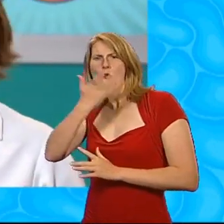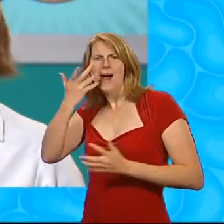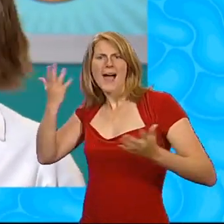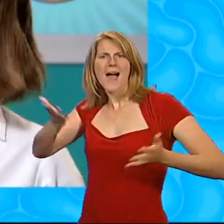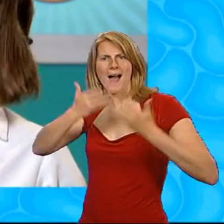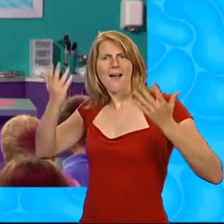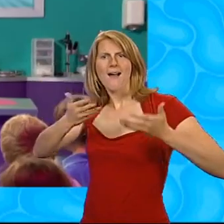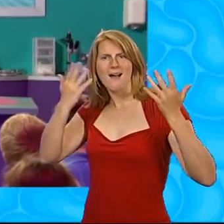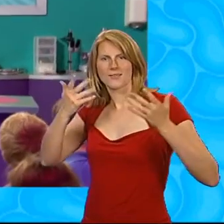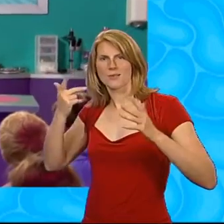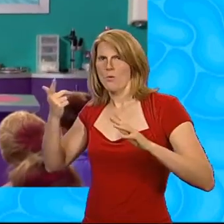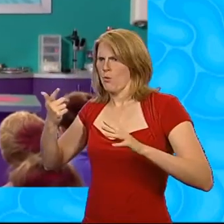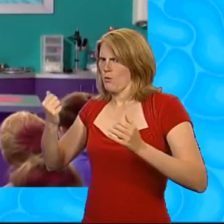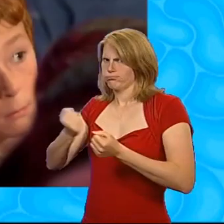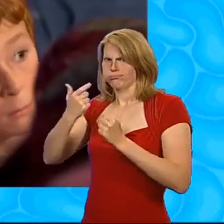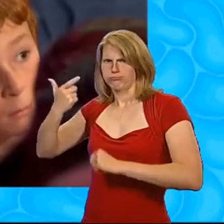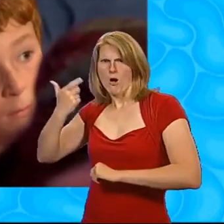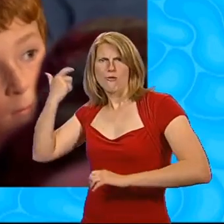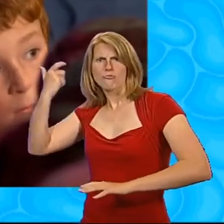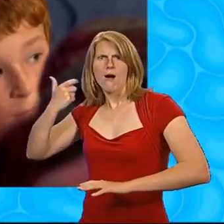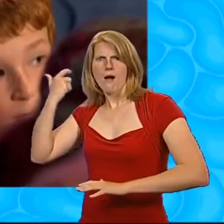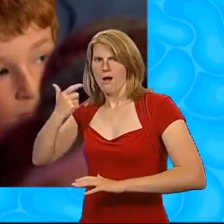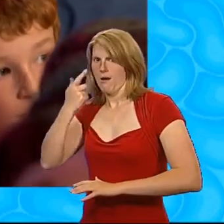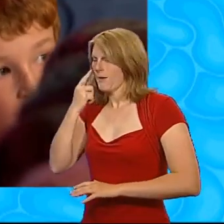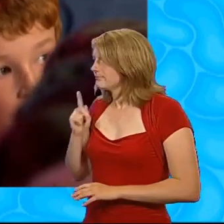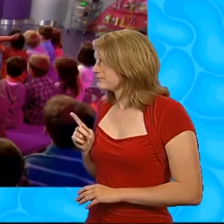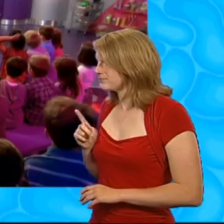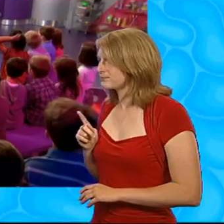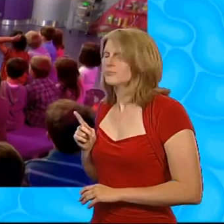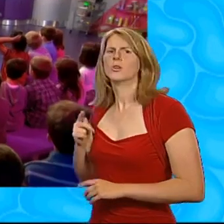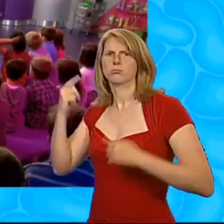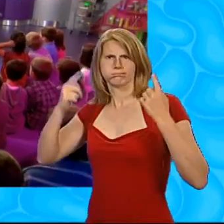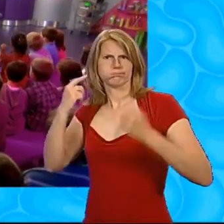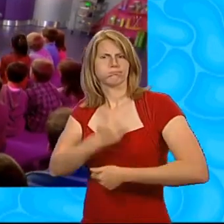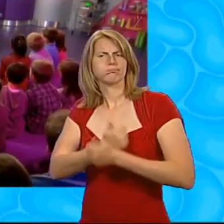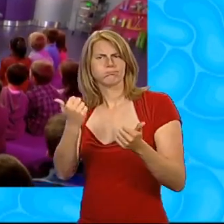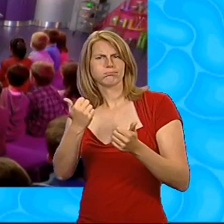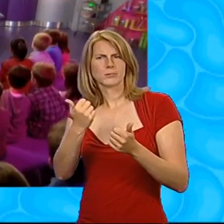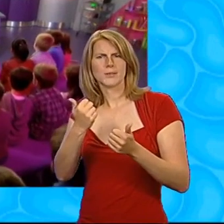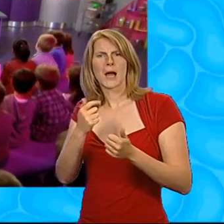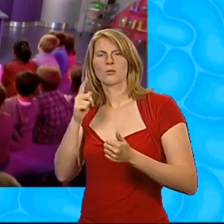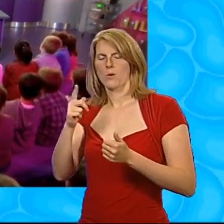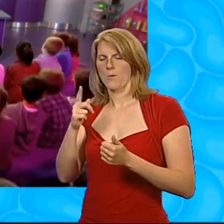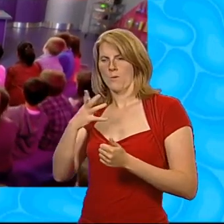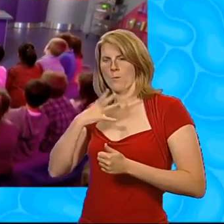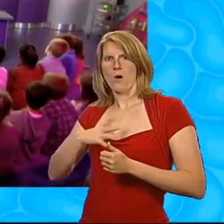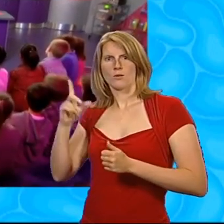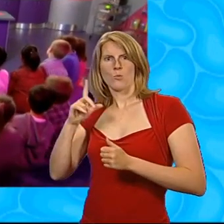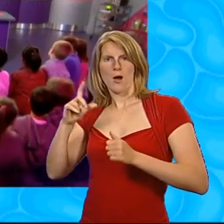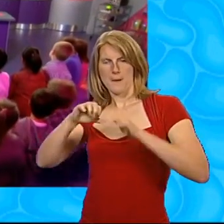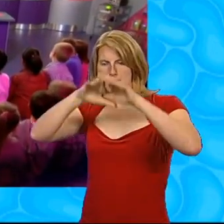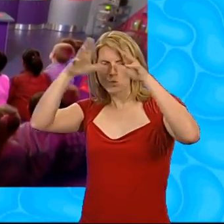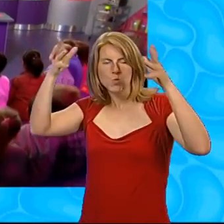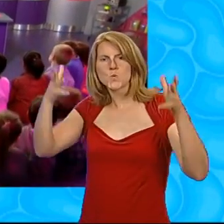dryer, let me just check it That sounds good and all I need to do to make this balloon fly is use some hot